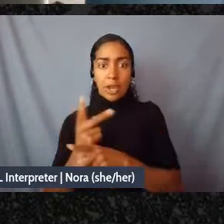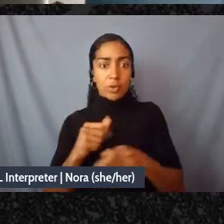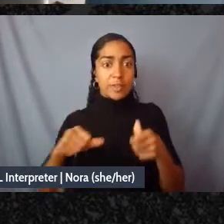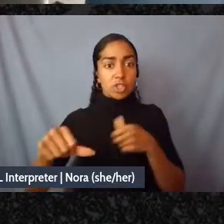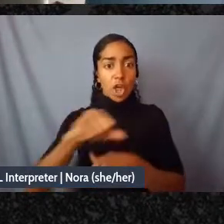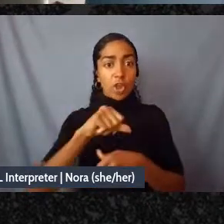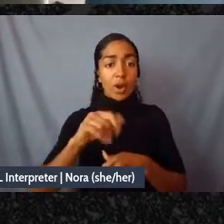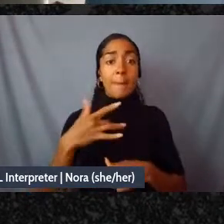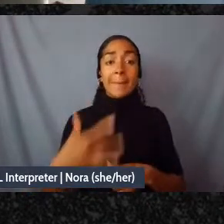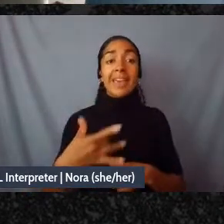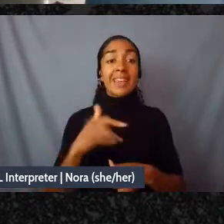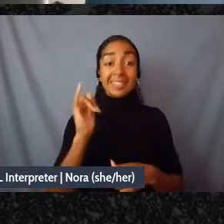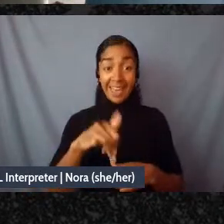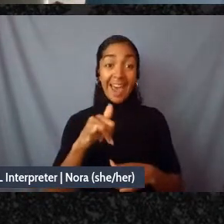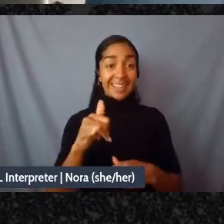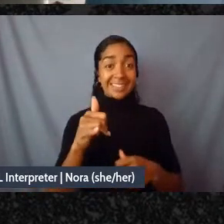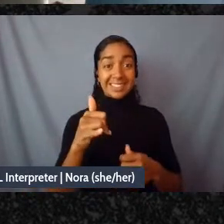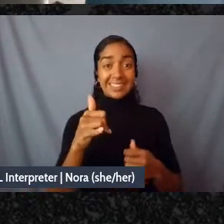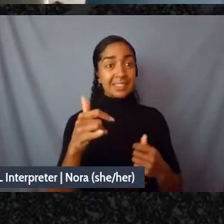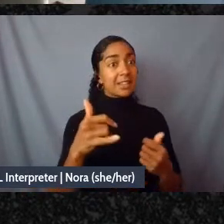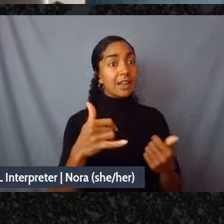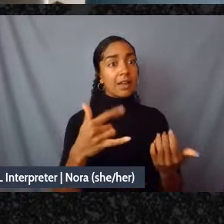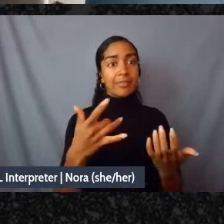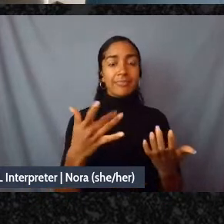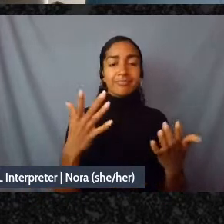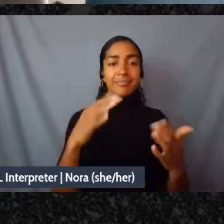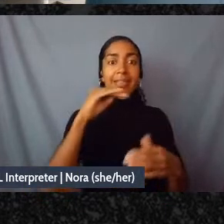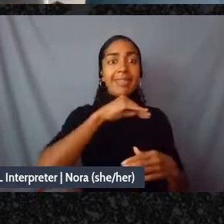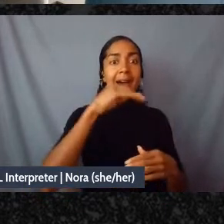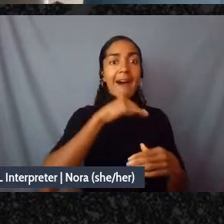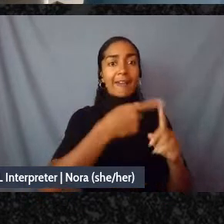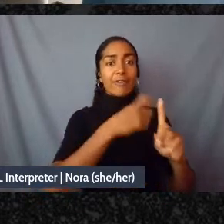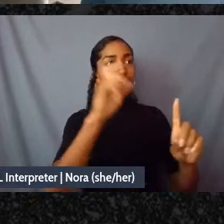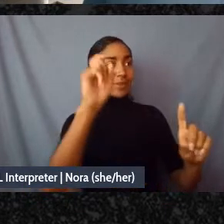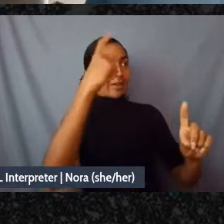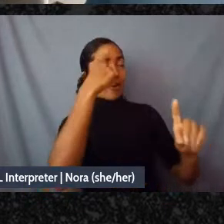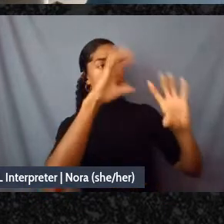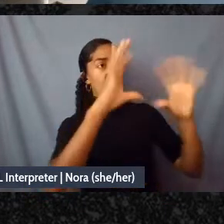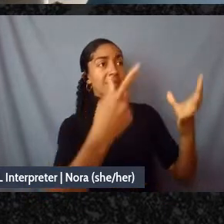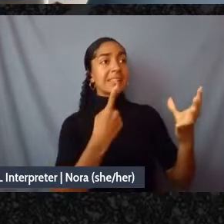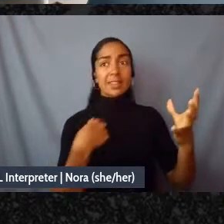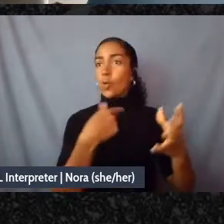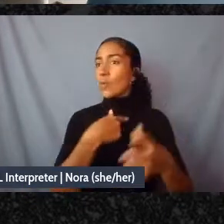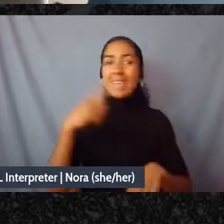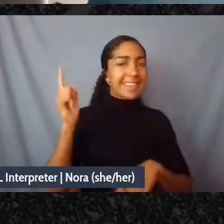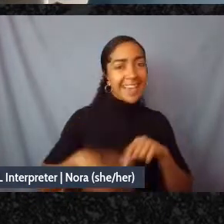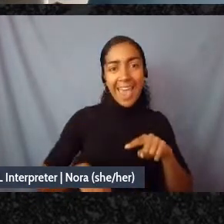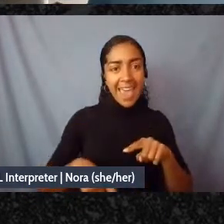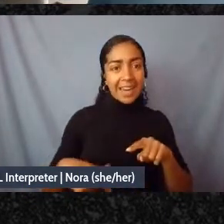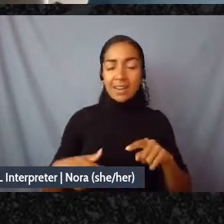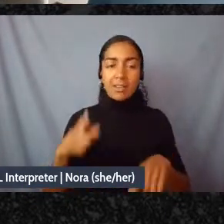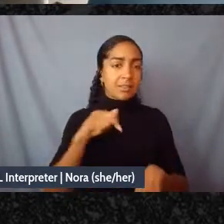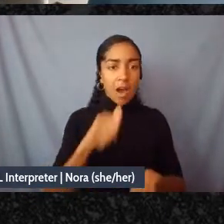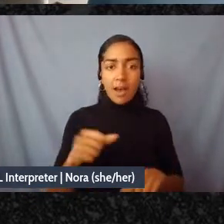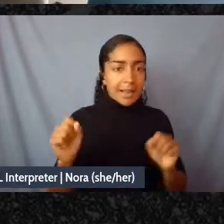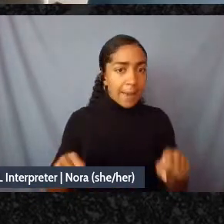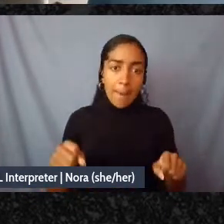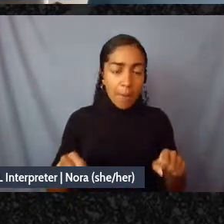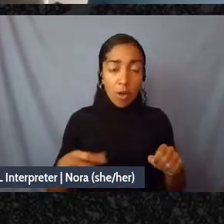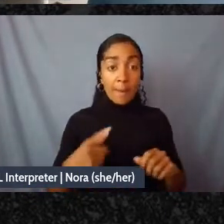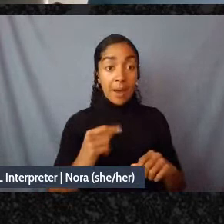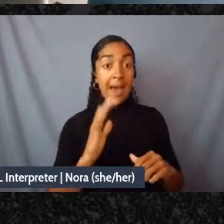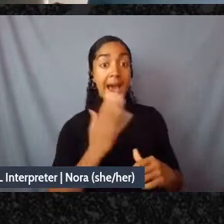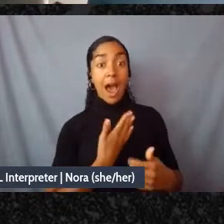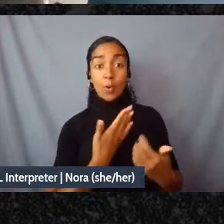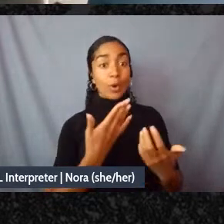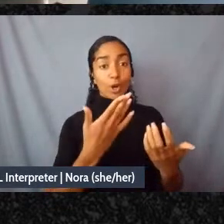are not capable even though the whole point of the government role is to make us incapable of caring for ourselves and one